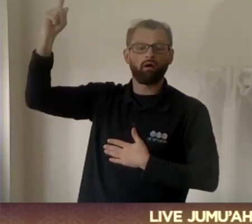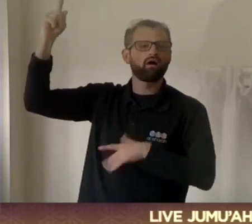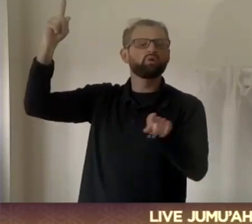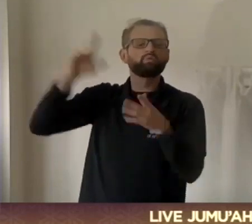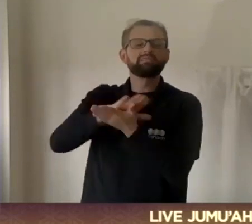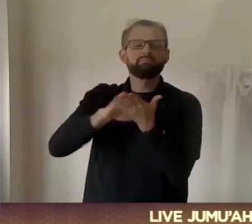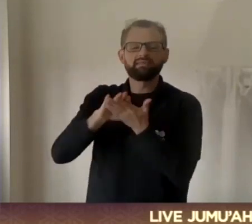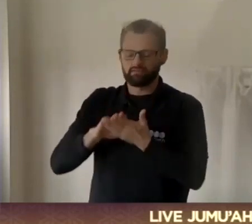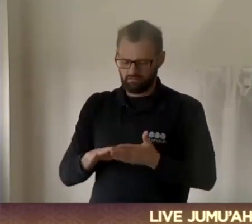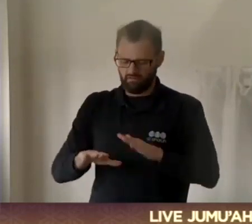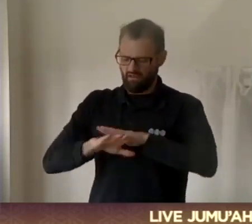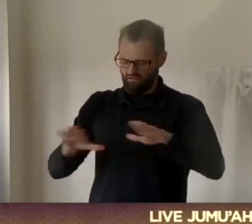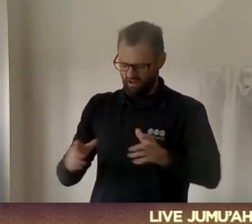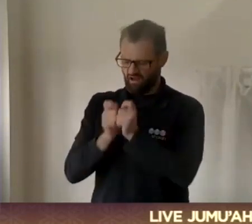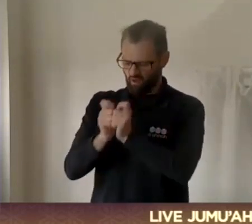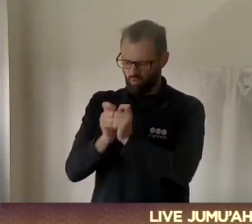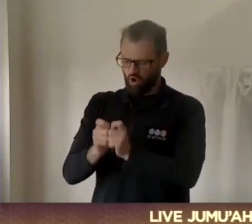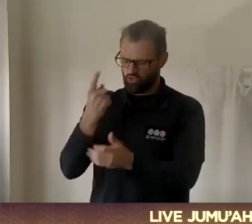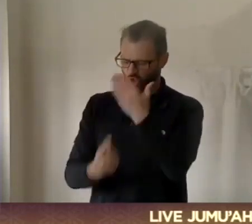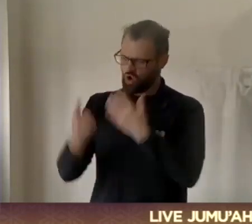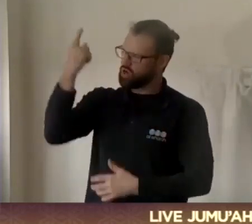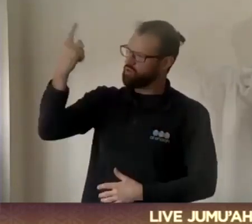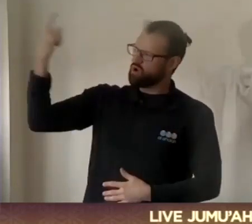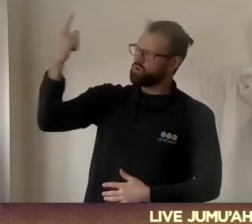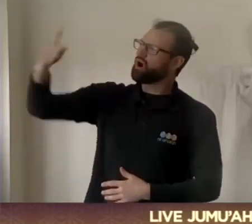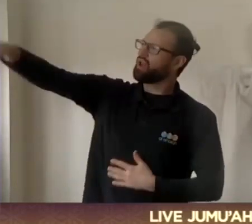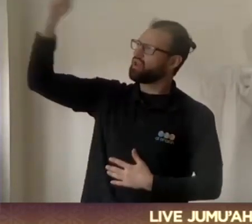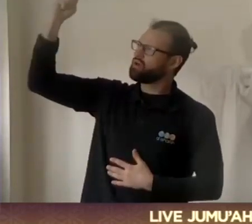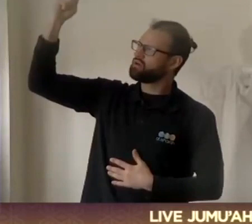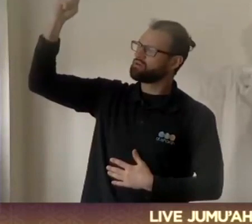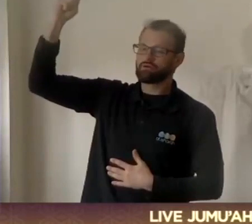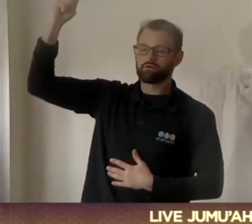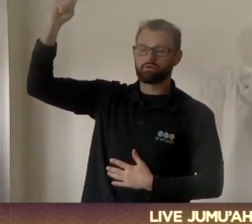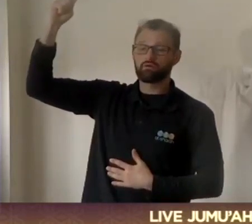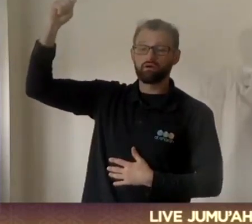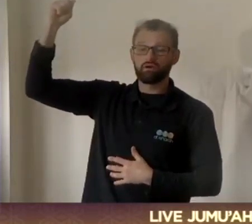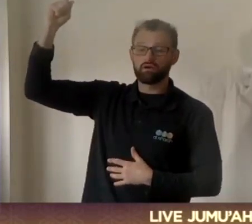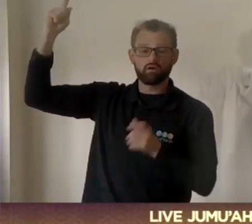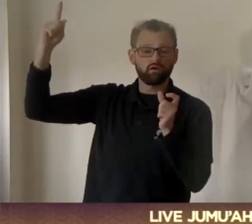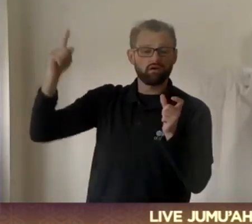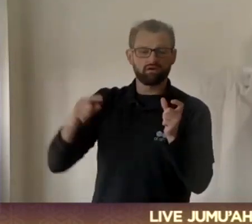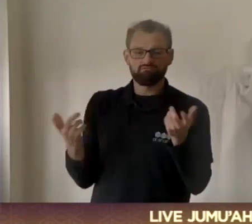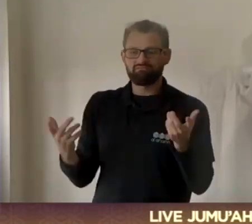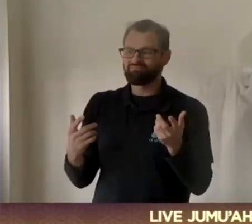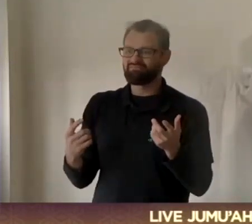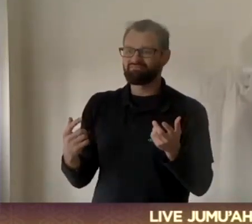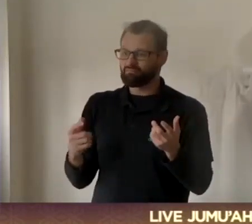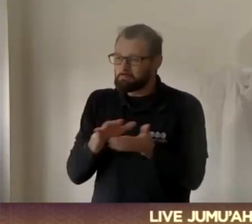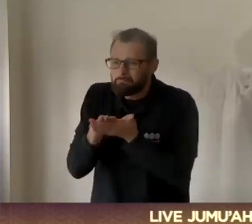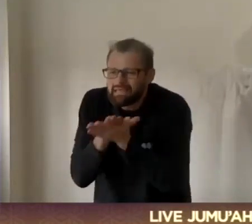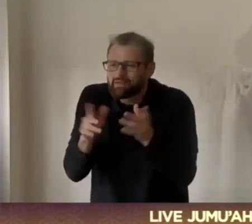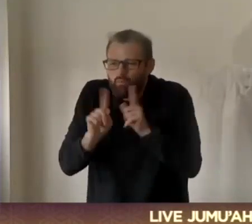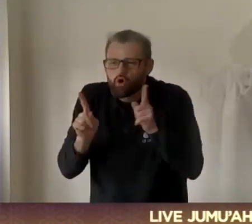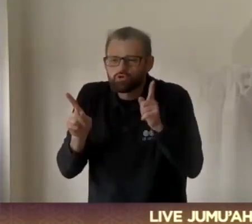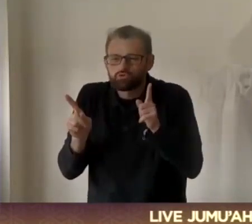none worthy of worship besides Allah. Well, what exactly are you saying? You are saying, I will never